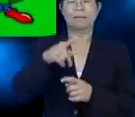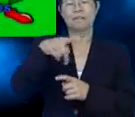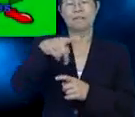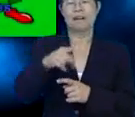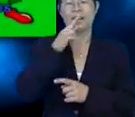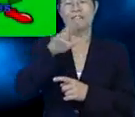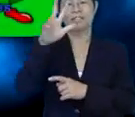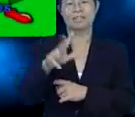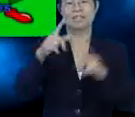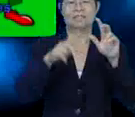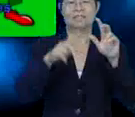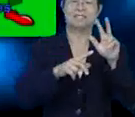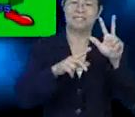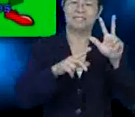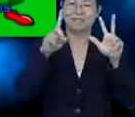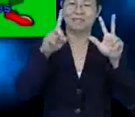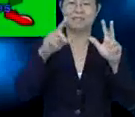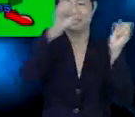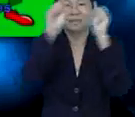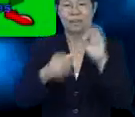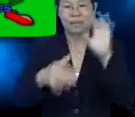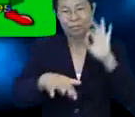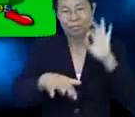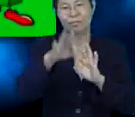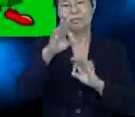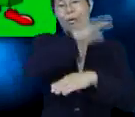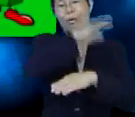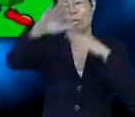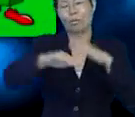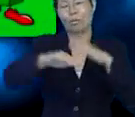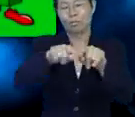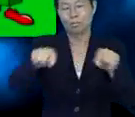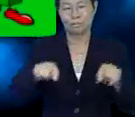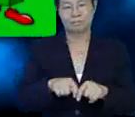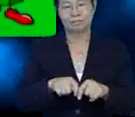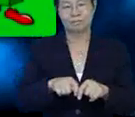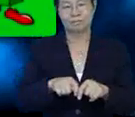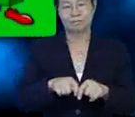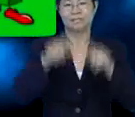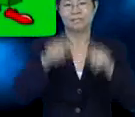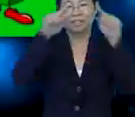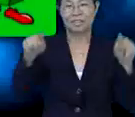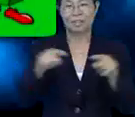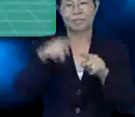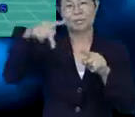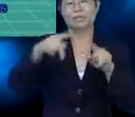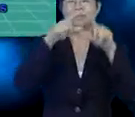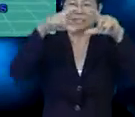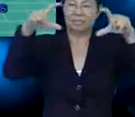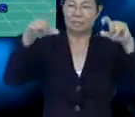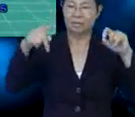Prisms are three-dimensional shapes. We can find them all over the place.